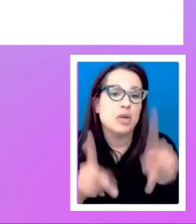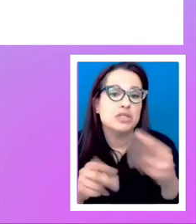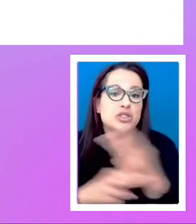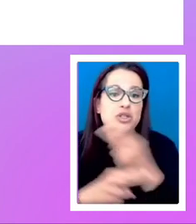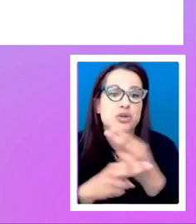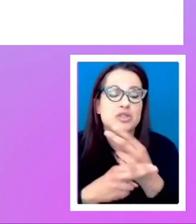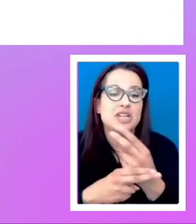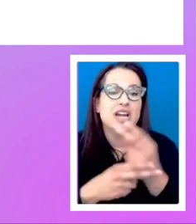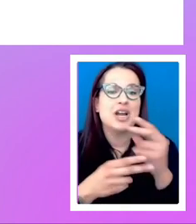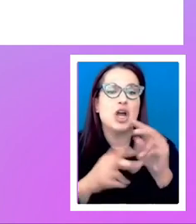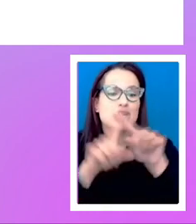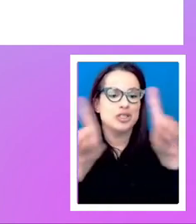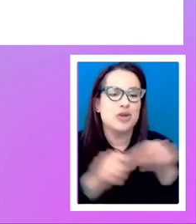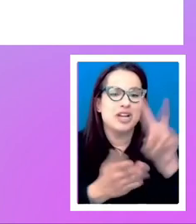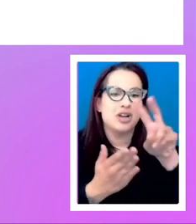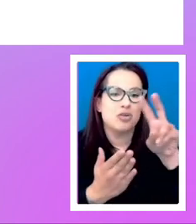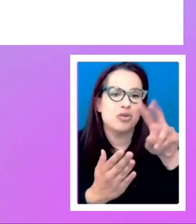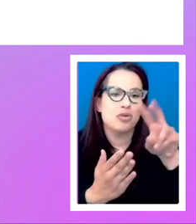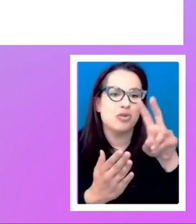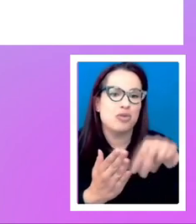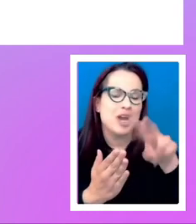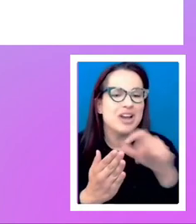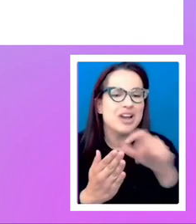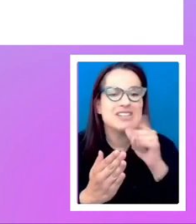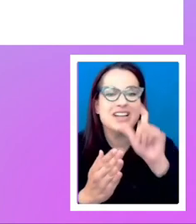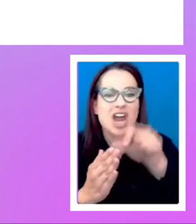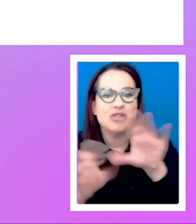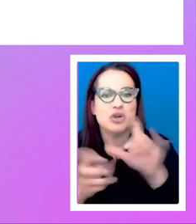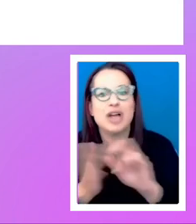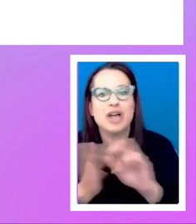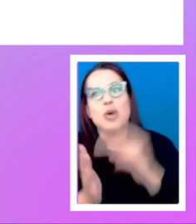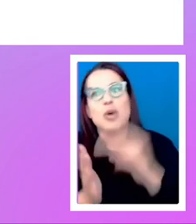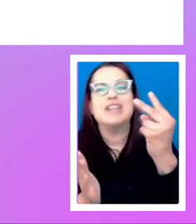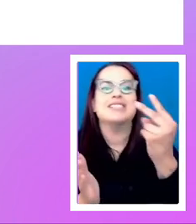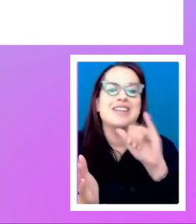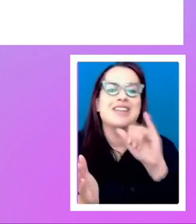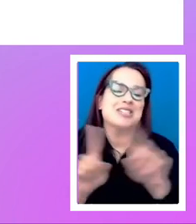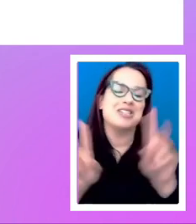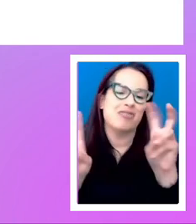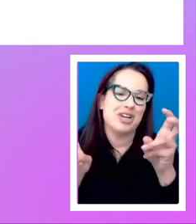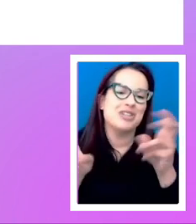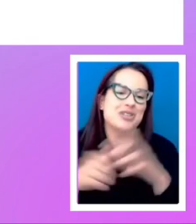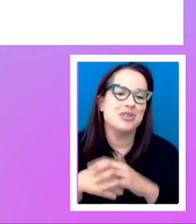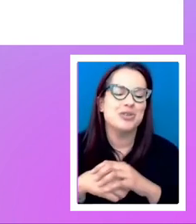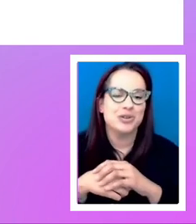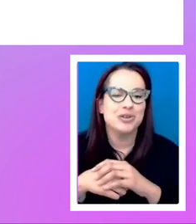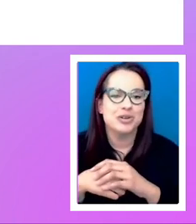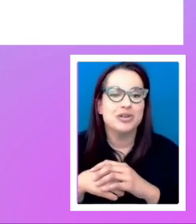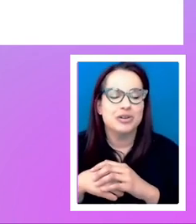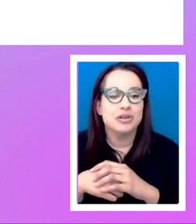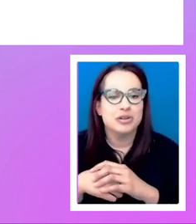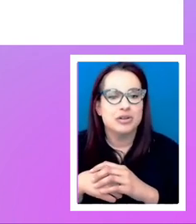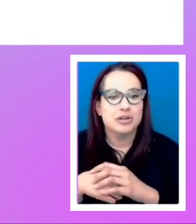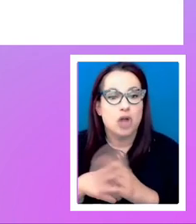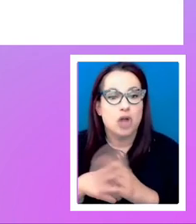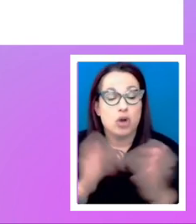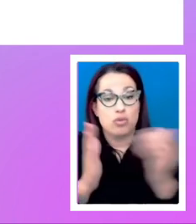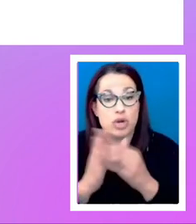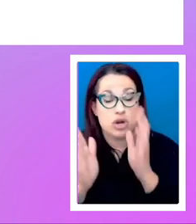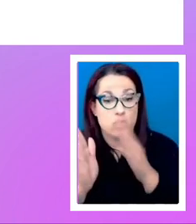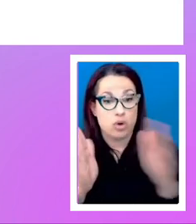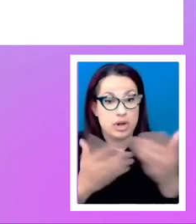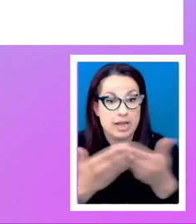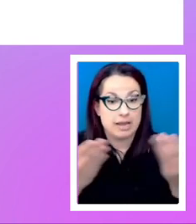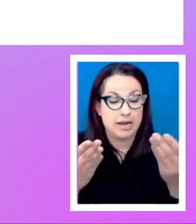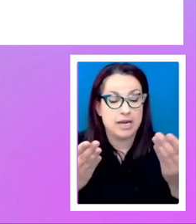twice, for example, you know, that that's a, that's a different issue to, um, the reordering thing. I think the, the reordering thing